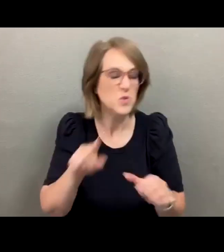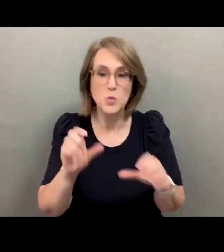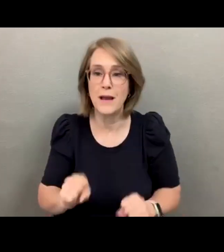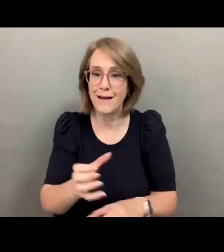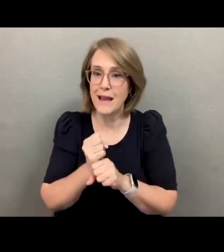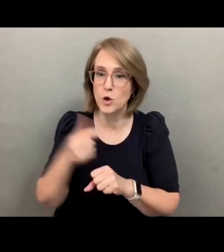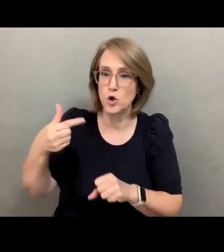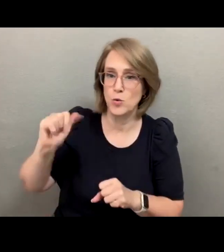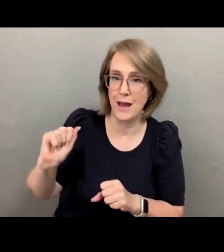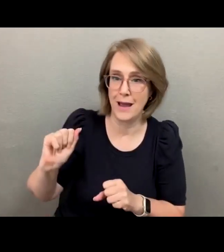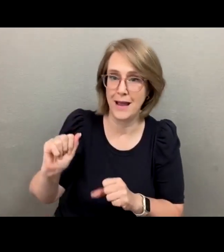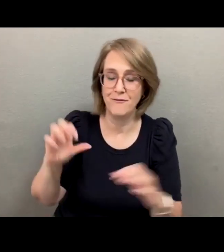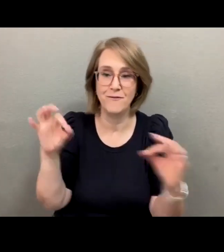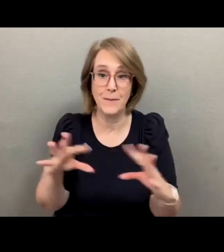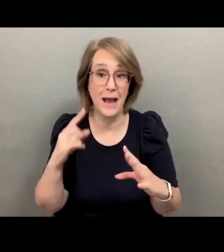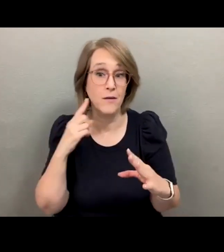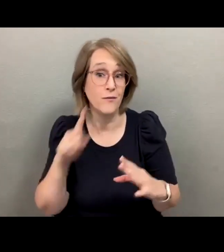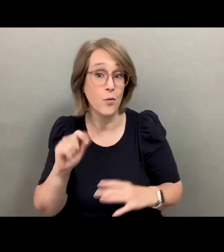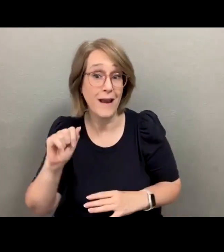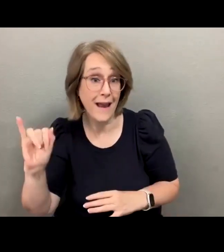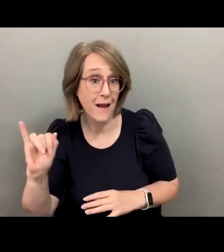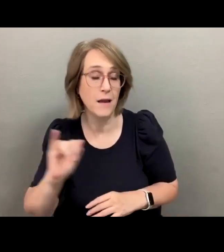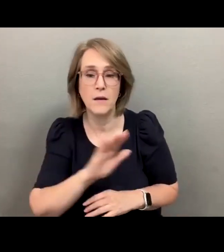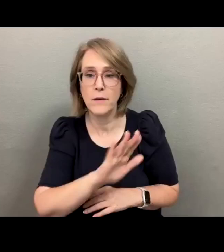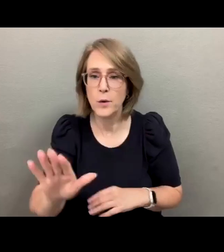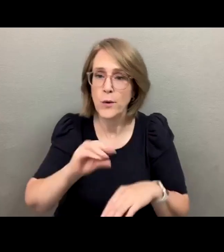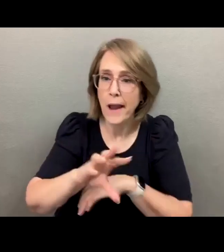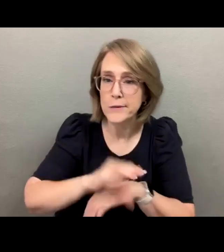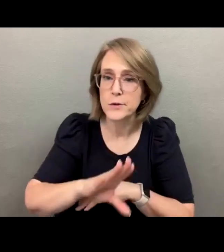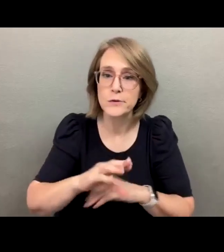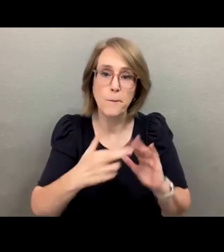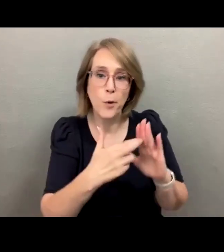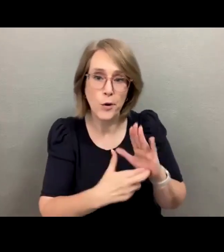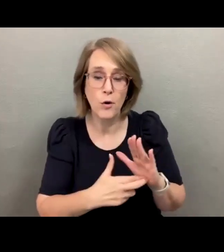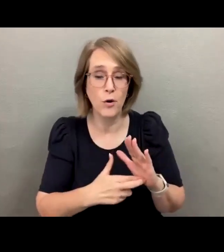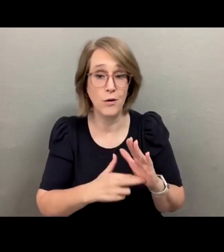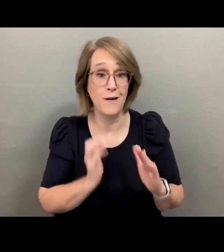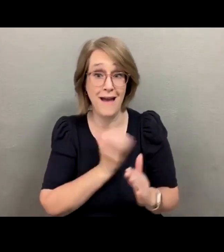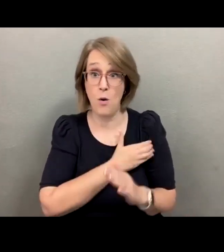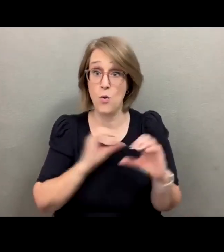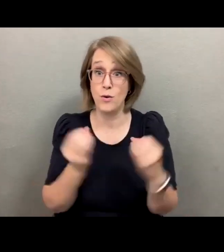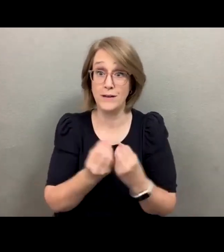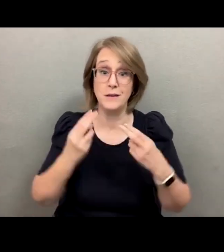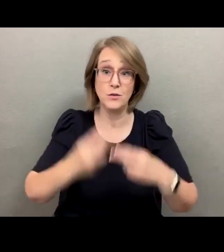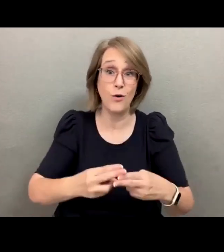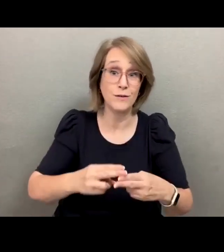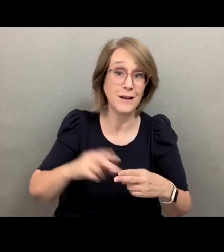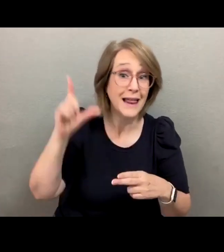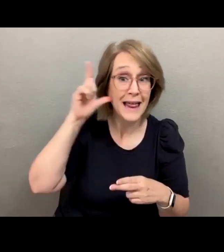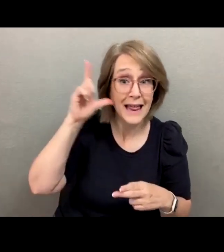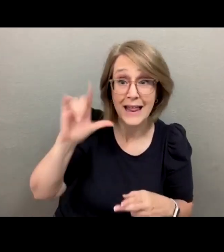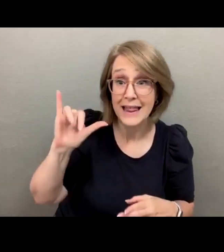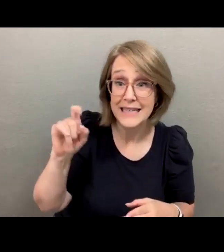AI for your counselors, protocol, our organization, and LISTEN are currently in a randomized clinical